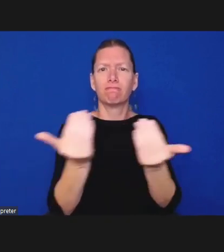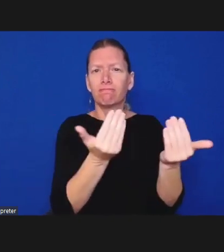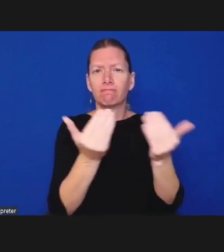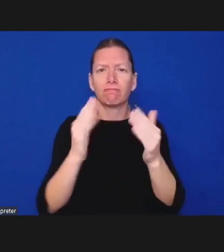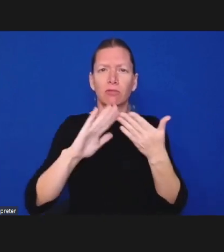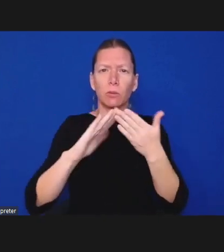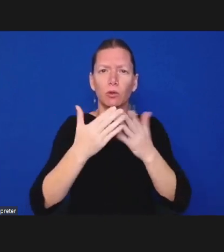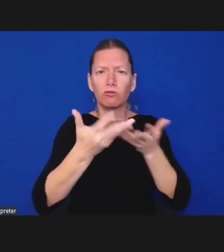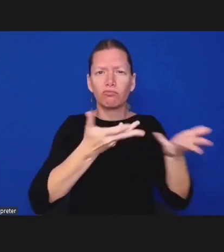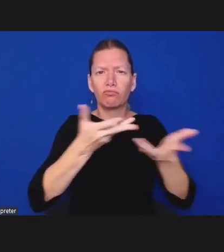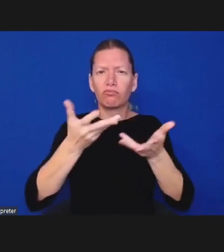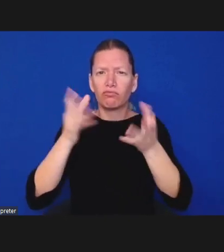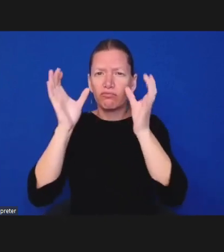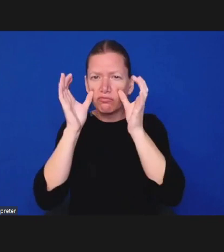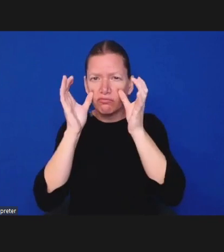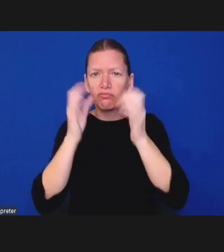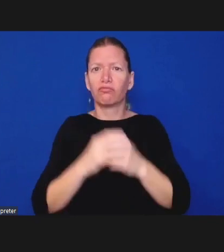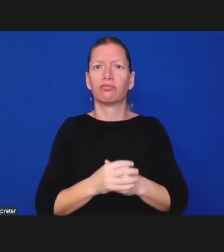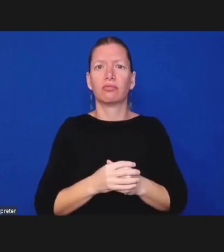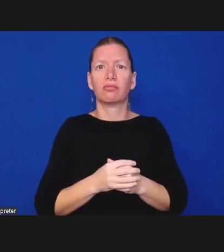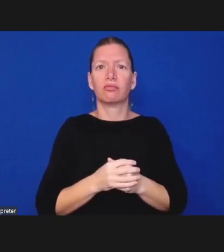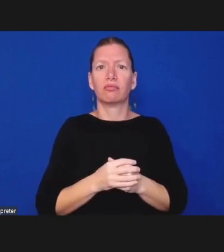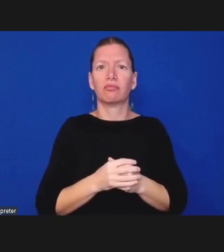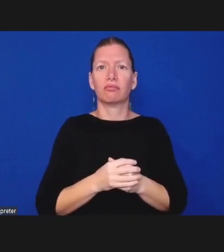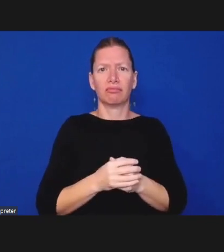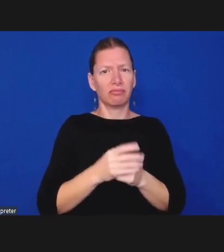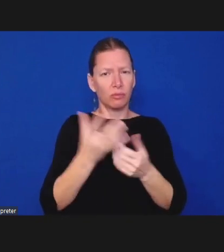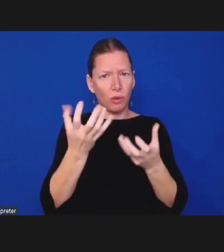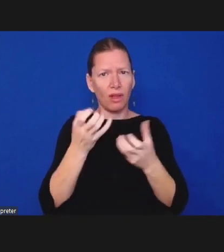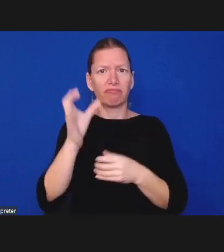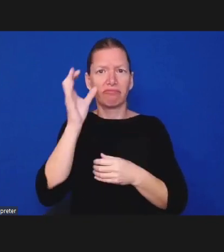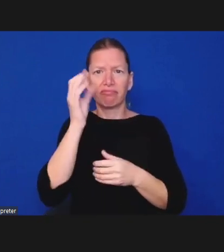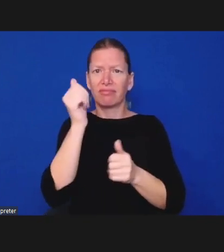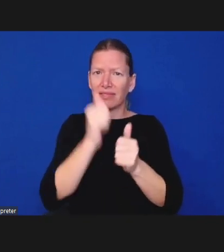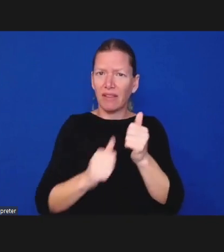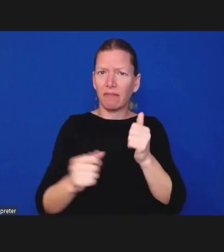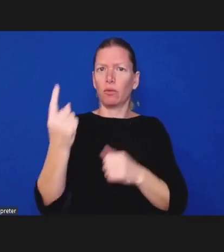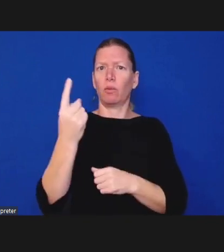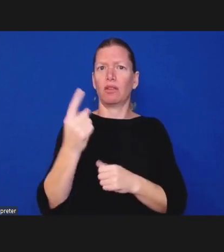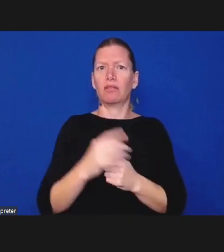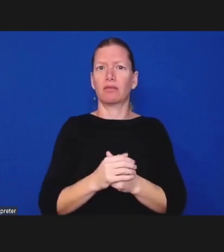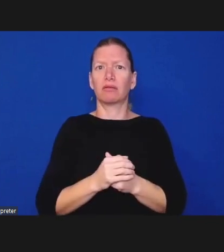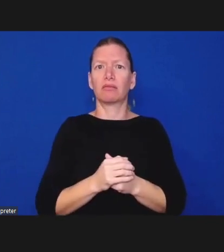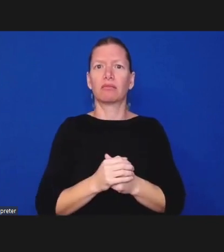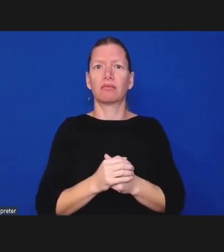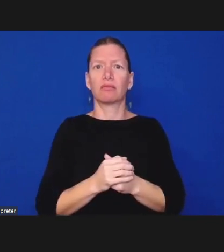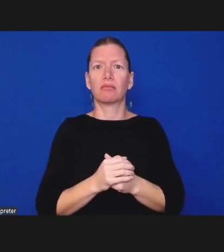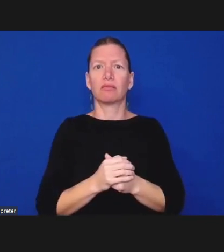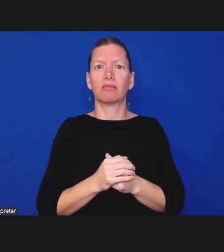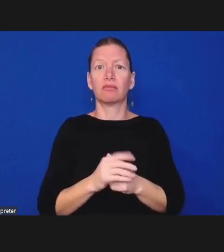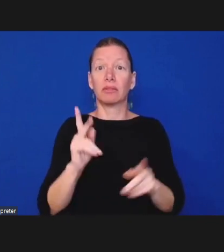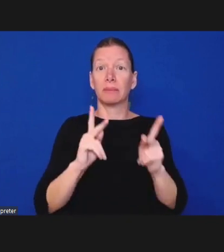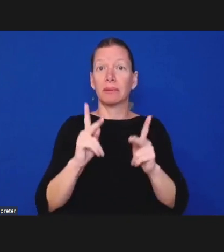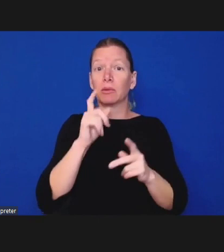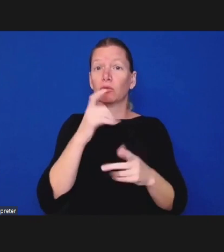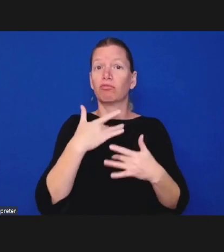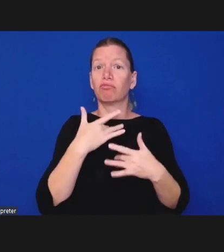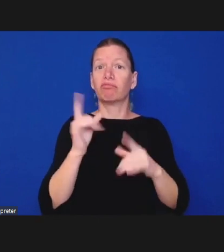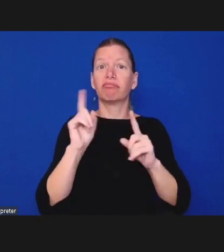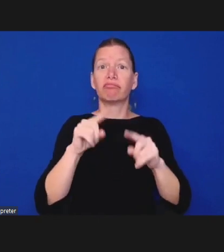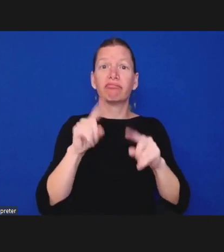people who tend to come out for public meetings and make public comment write letters to the editor not only those who